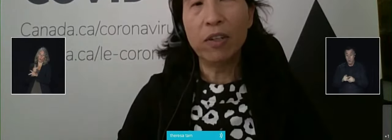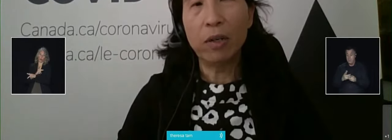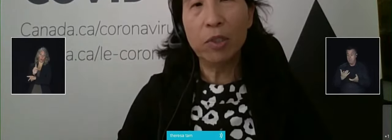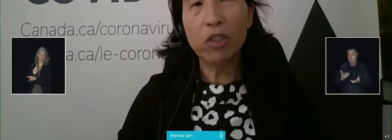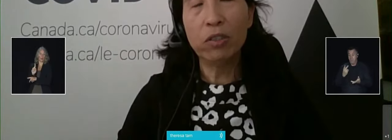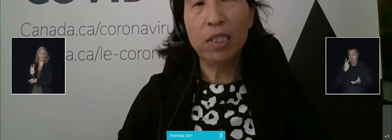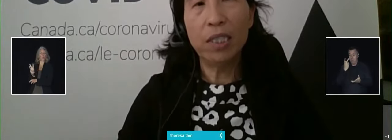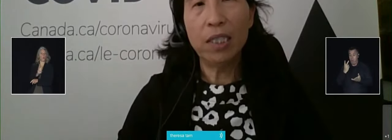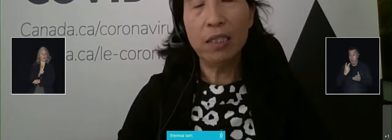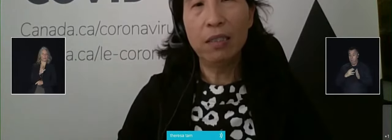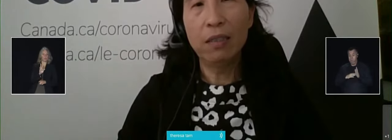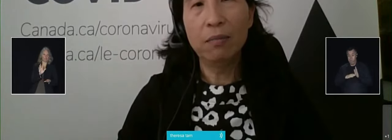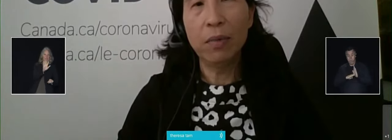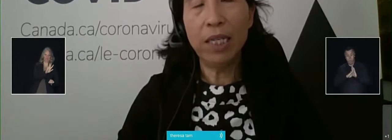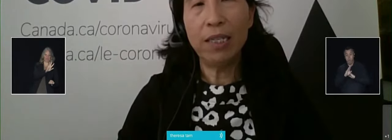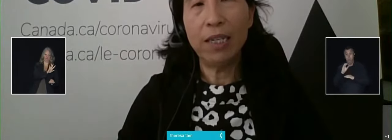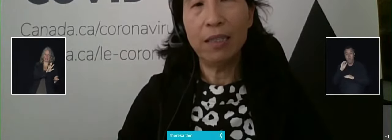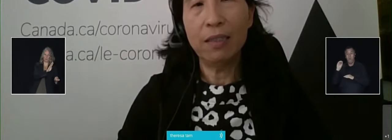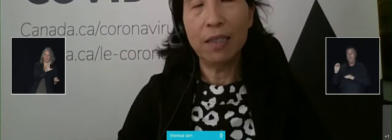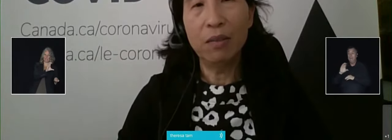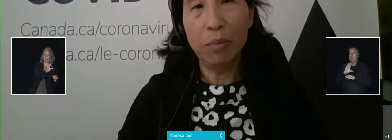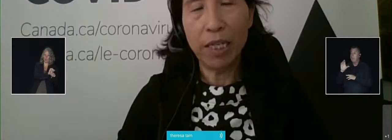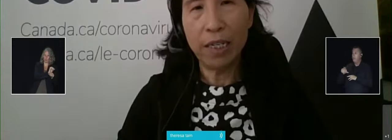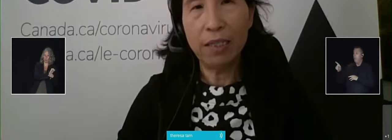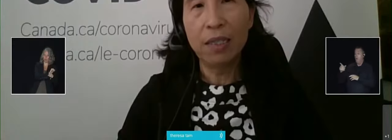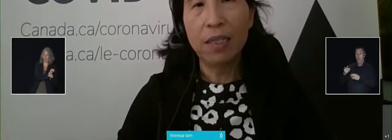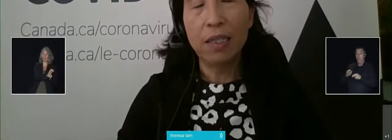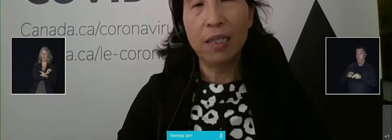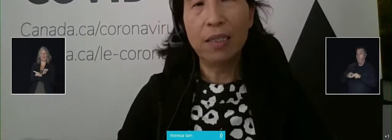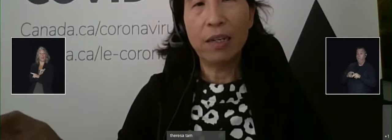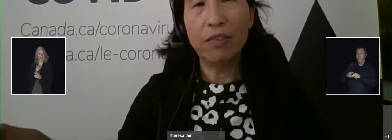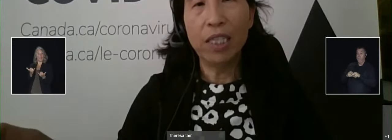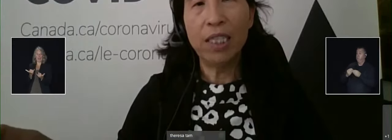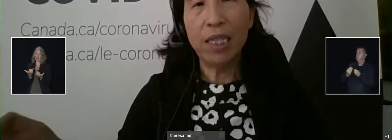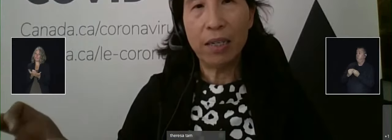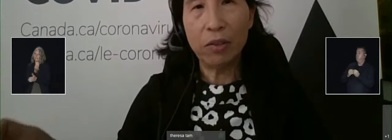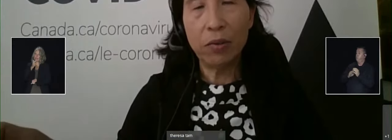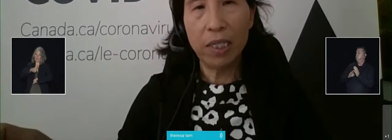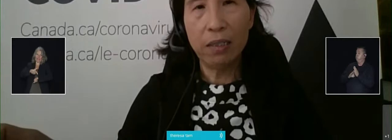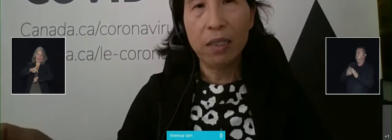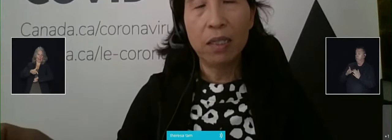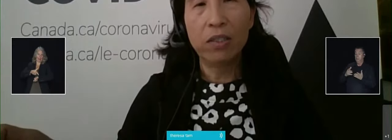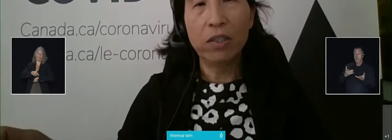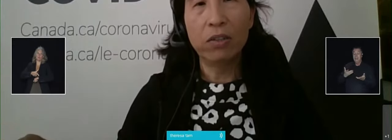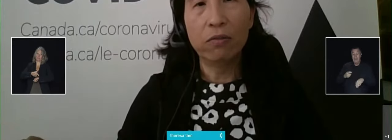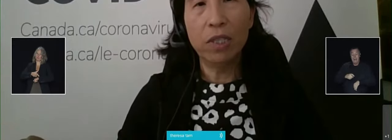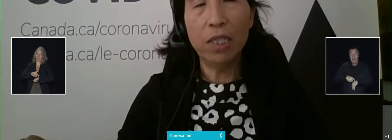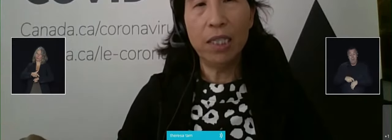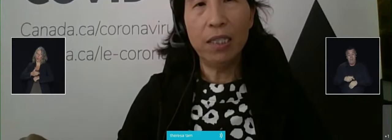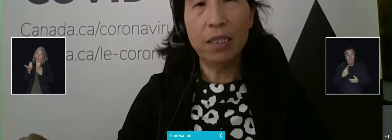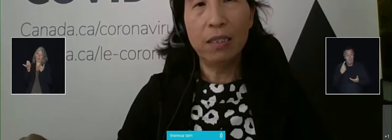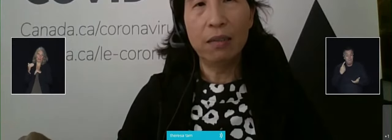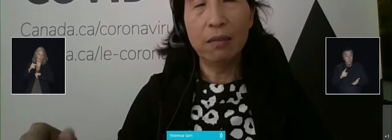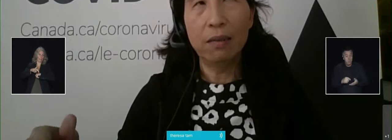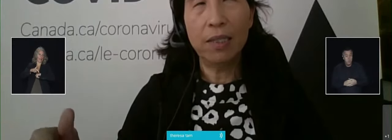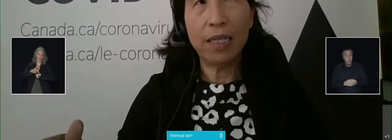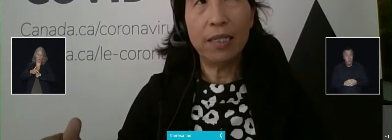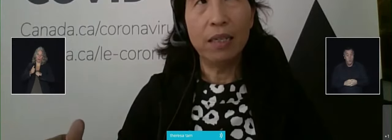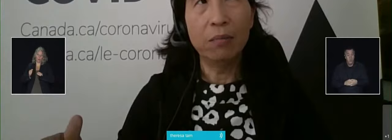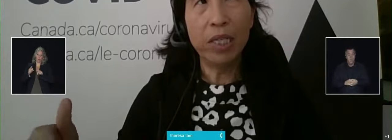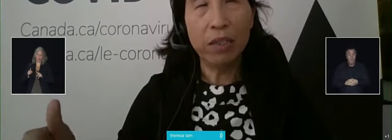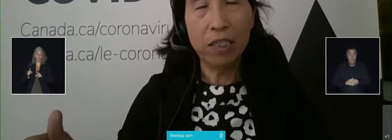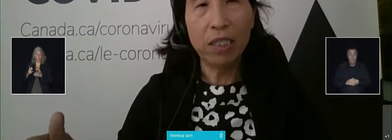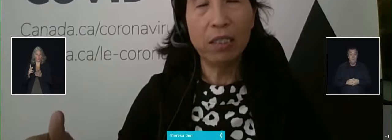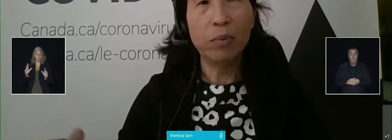the window of opportunity to make that impact is definitely narrowing. So, really, there's no